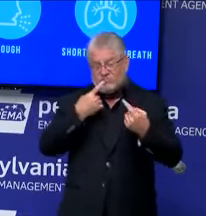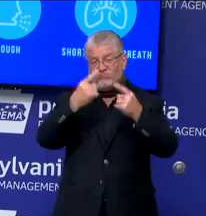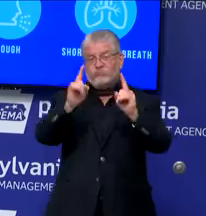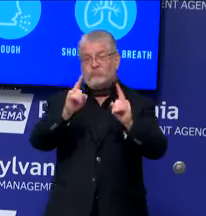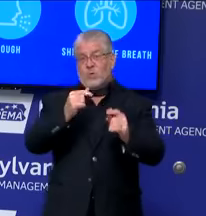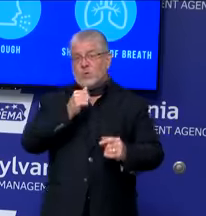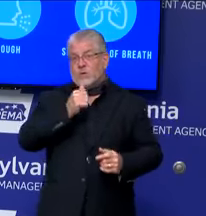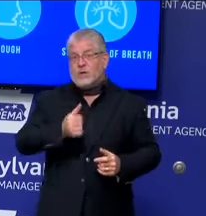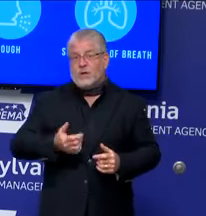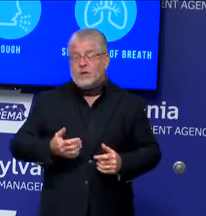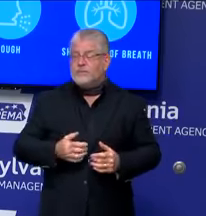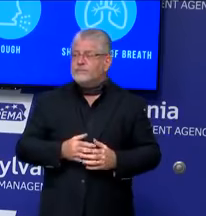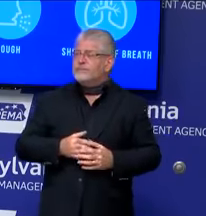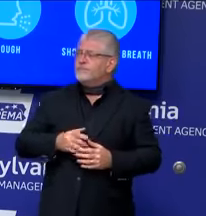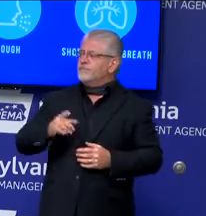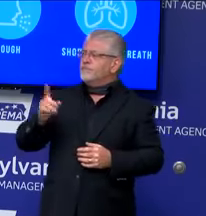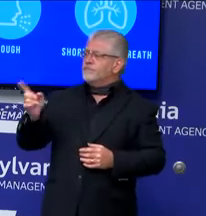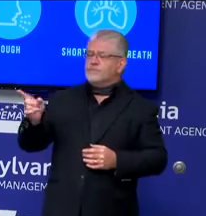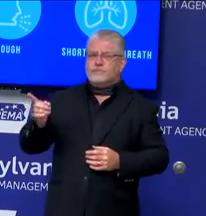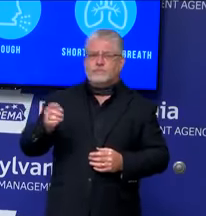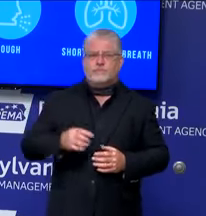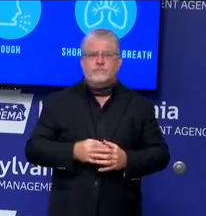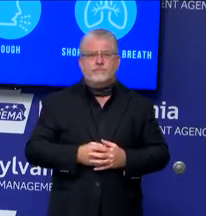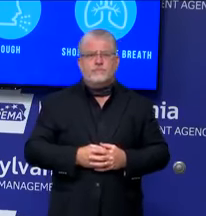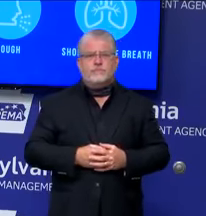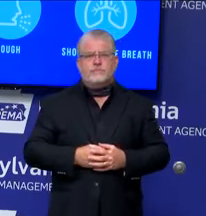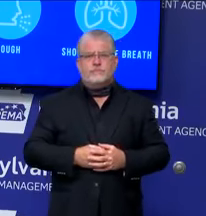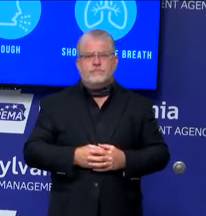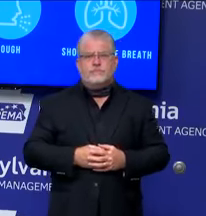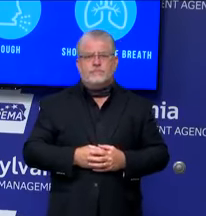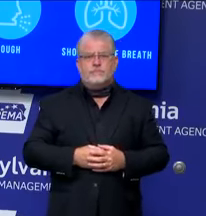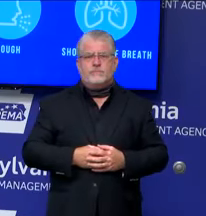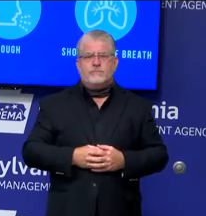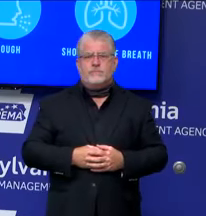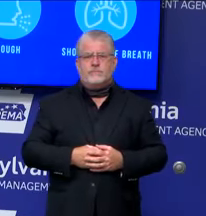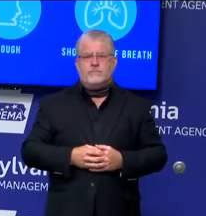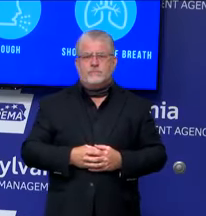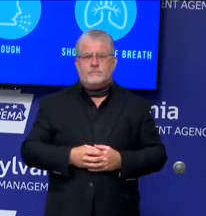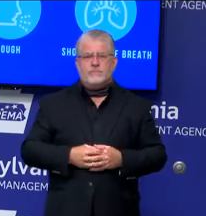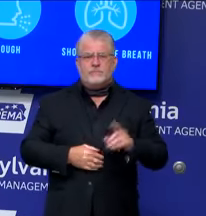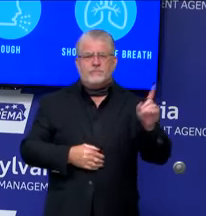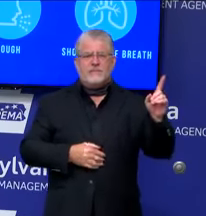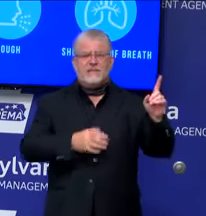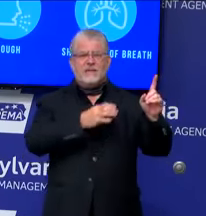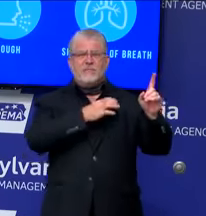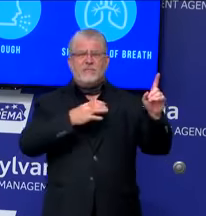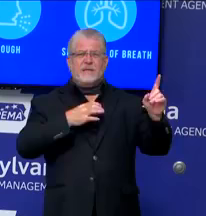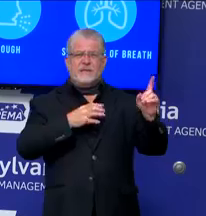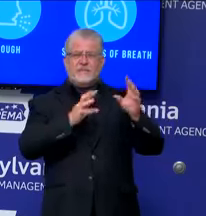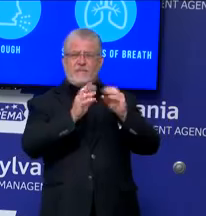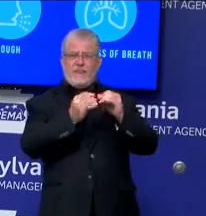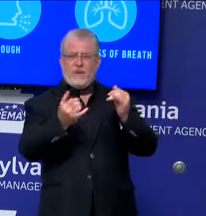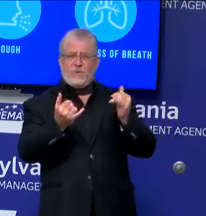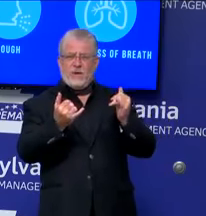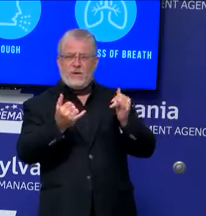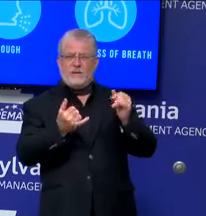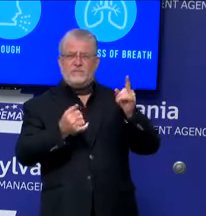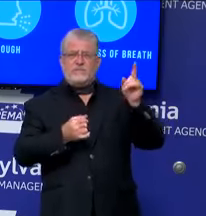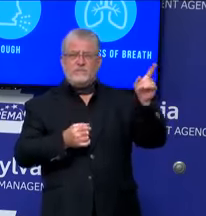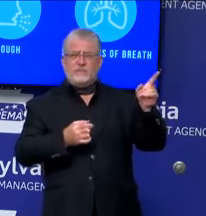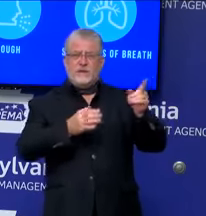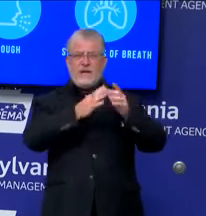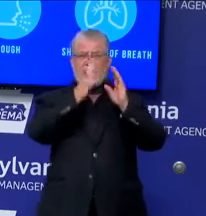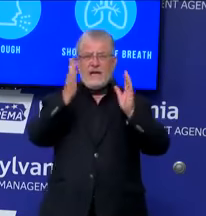today with bar and restaurant owners regarding that order. I believe they asked you to participate. And I think you submitted some written